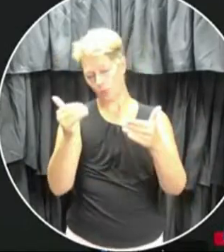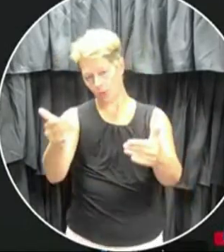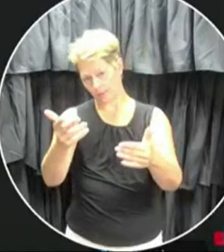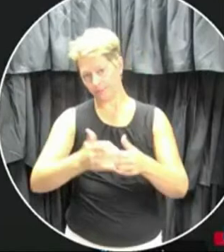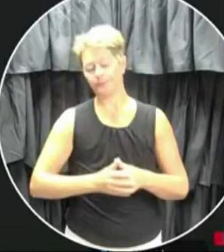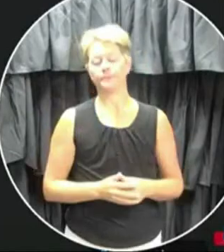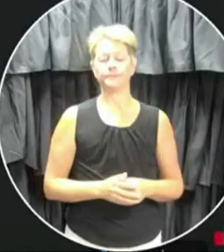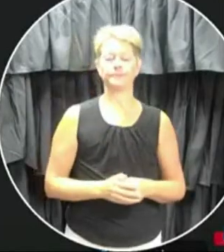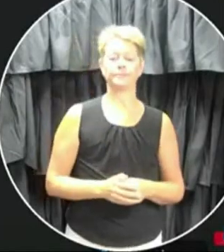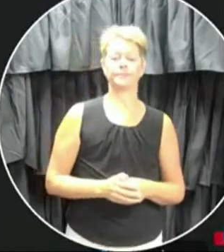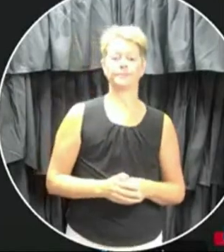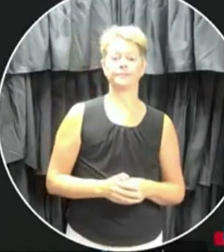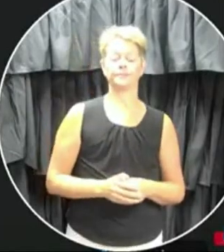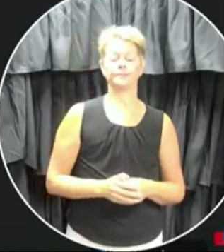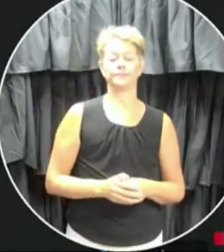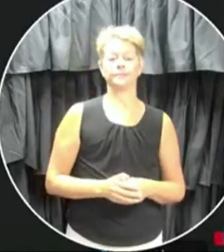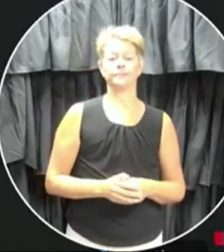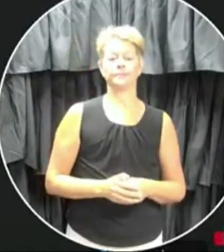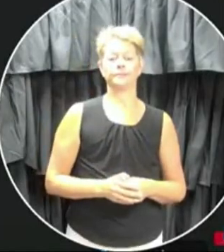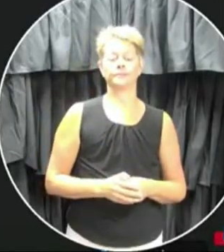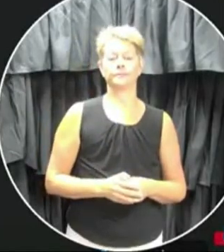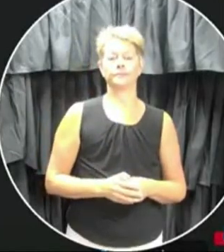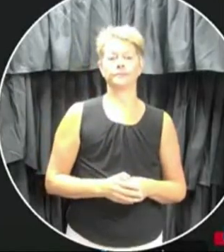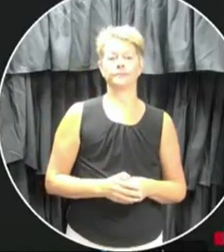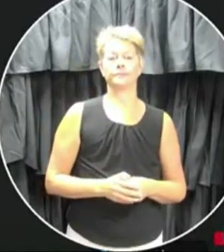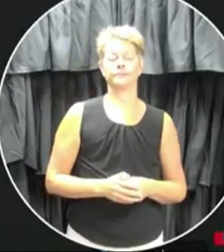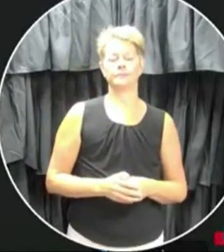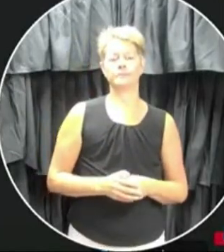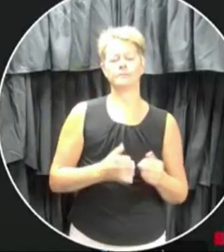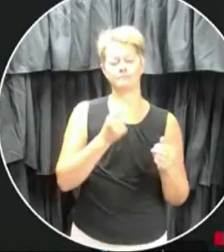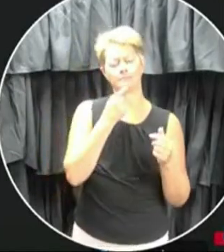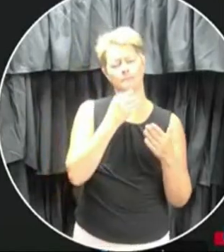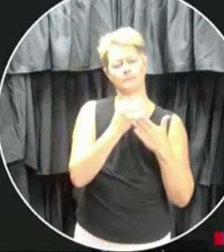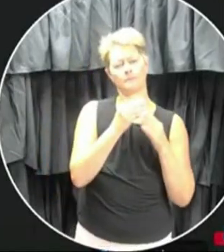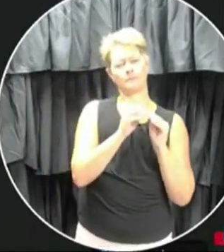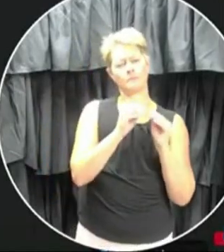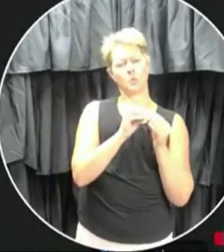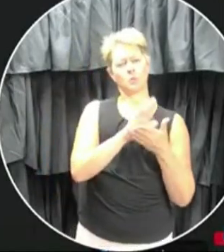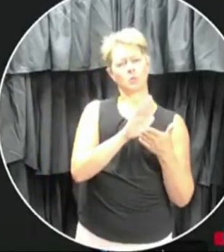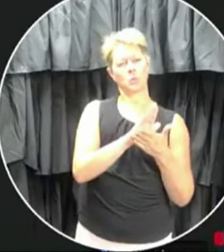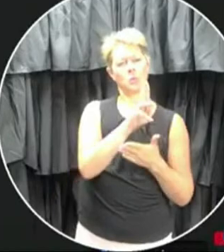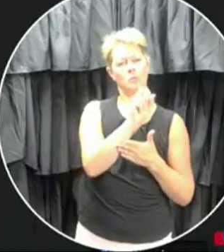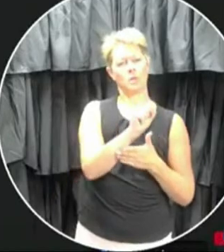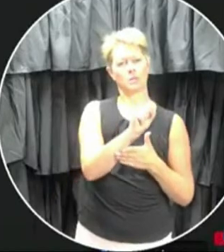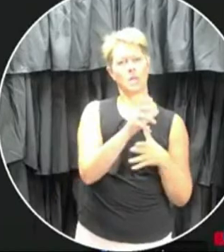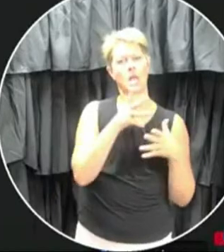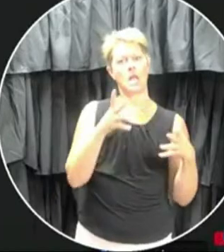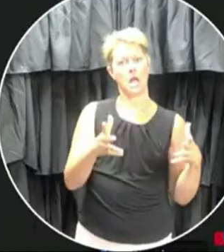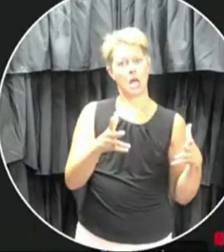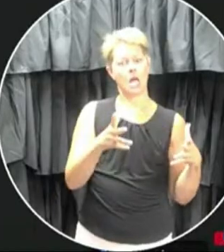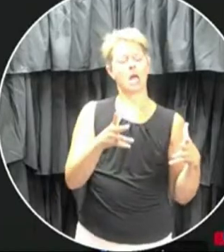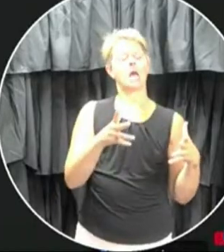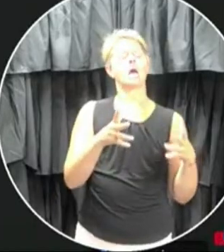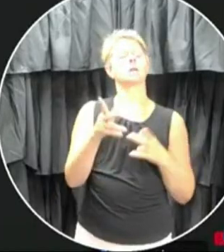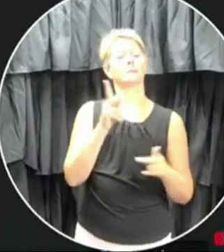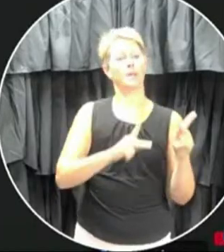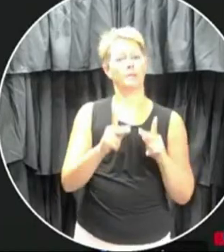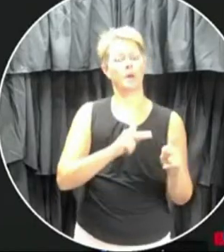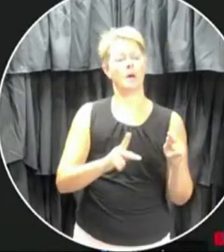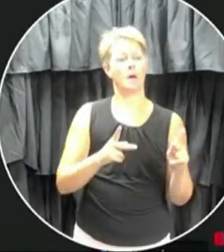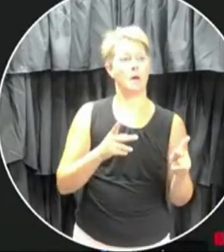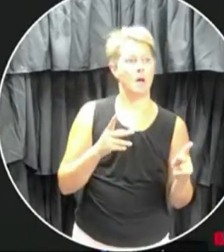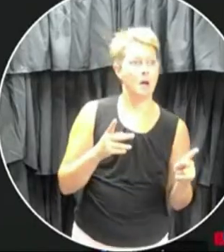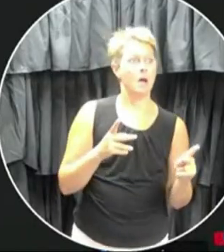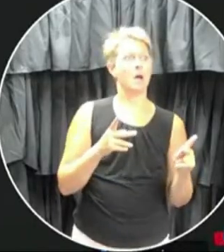with one question, one follow-up. Just further on the school buses, we're getting a lot of reaction on that, uh, from places where it's